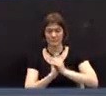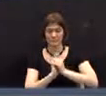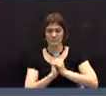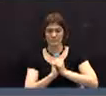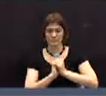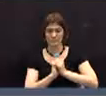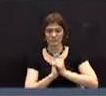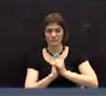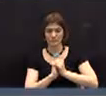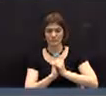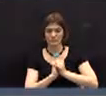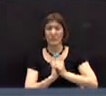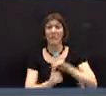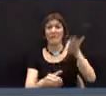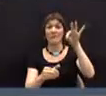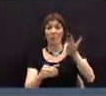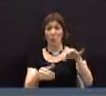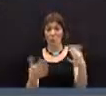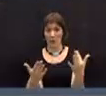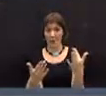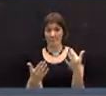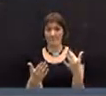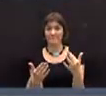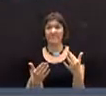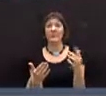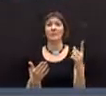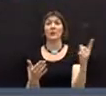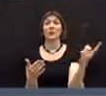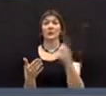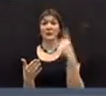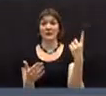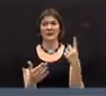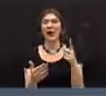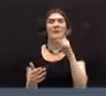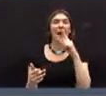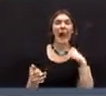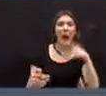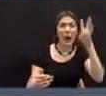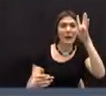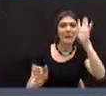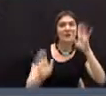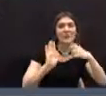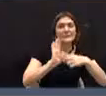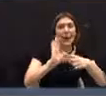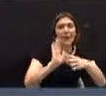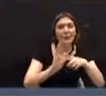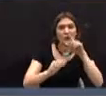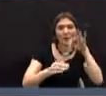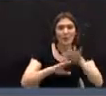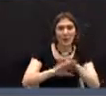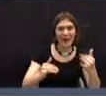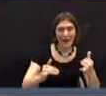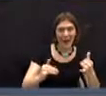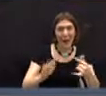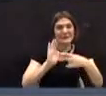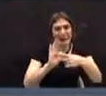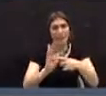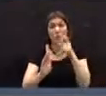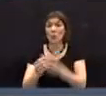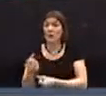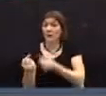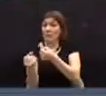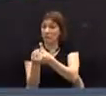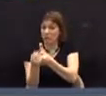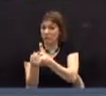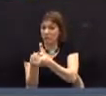will be as follows. All of those... And this is not. I'm just going to tell you what the question is. All those in favor of